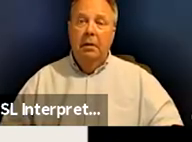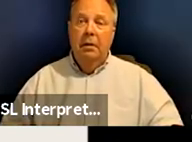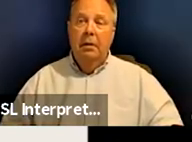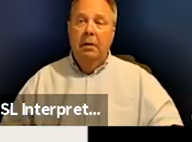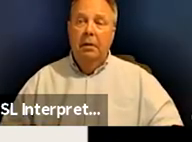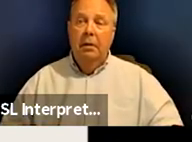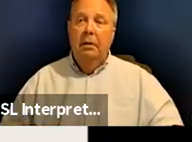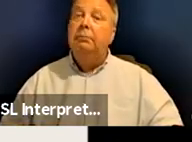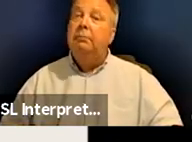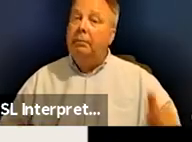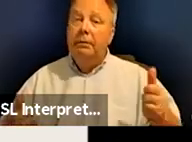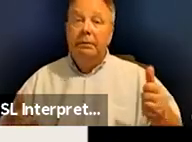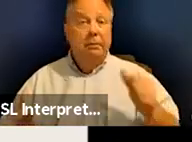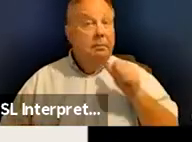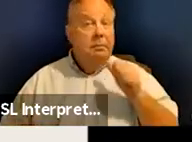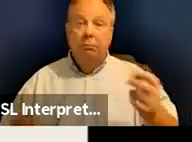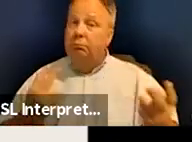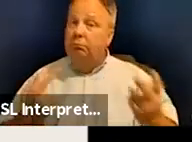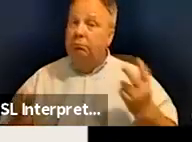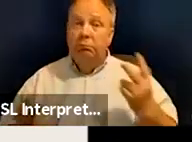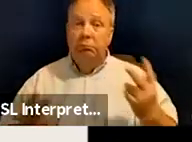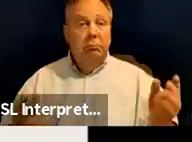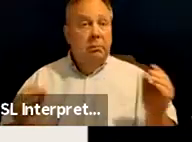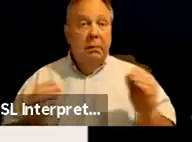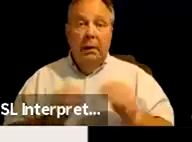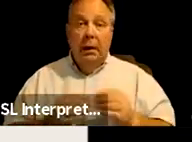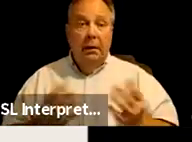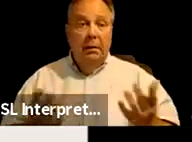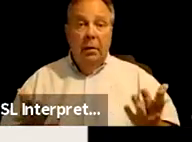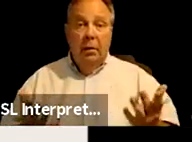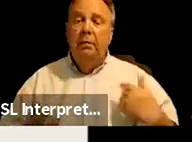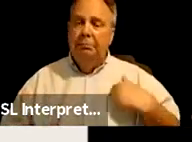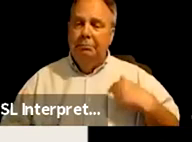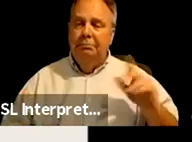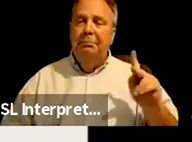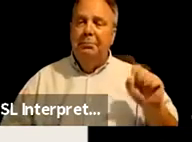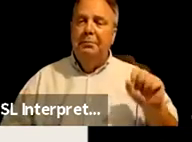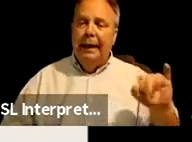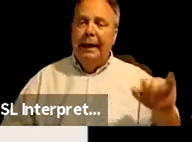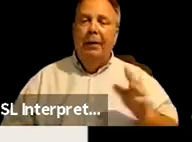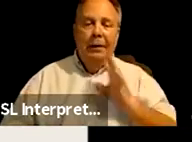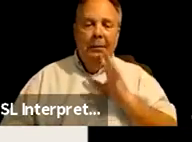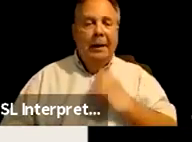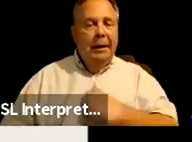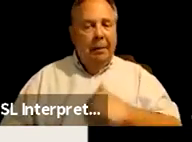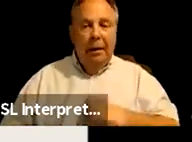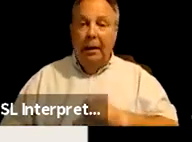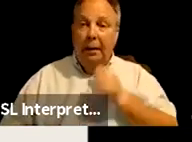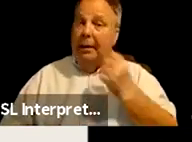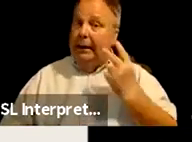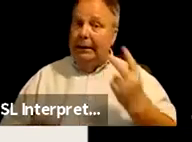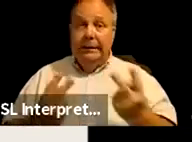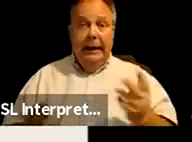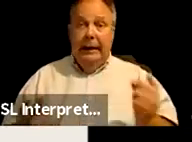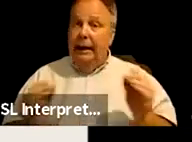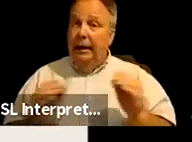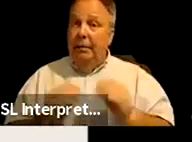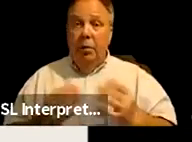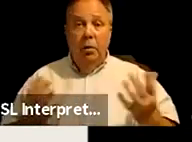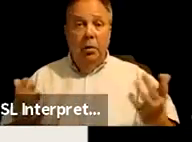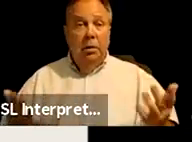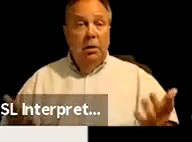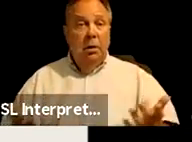I am not seeing any more, uh, this is Carrie speaking. I apologize. I'm not seeing any more, uh,